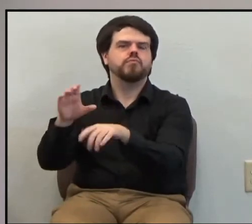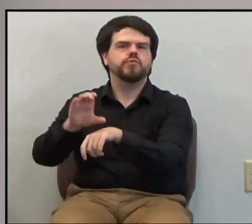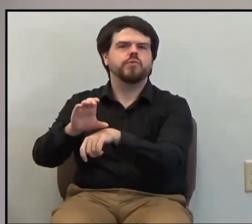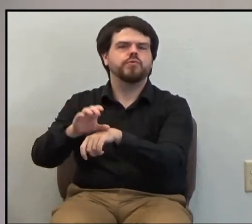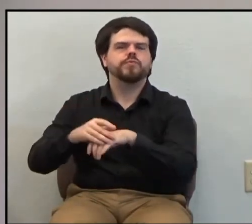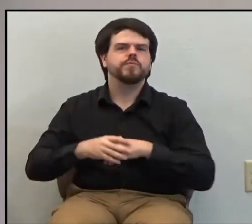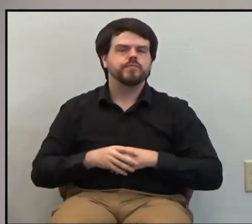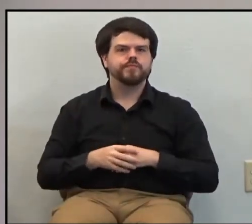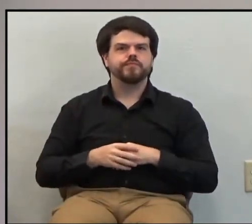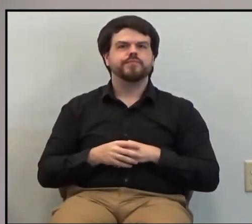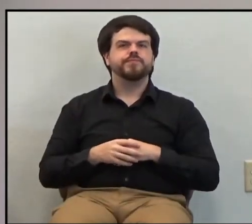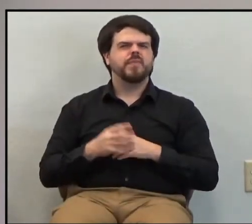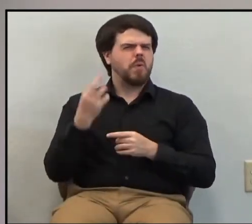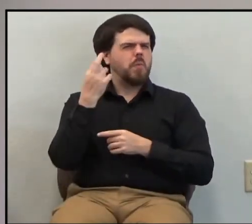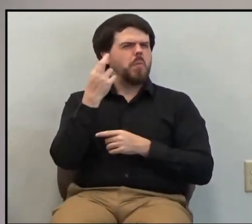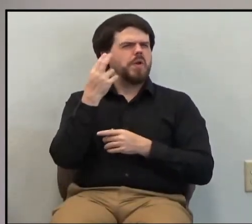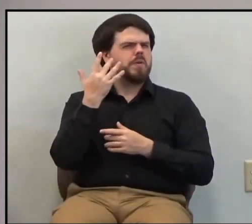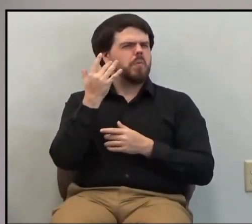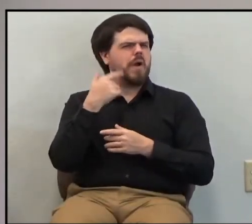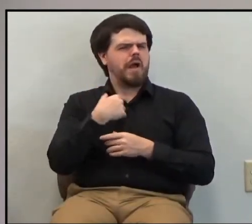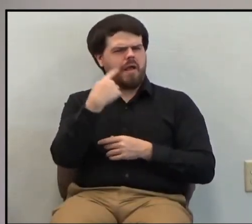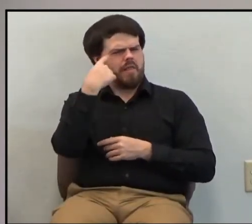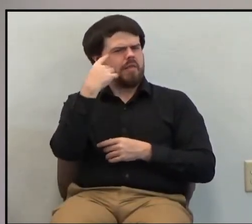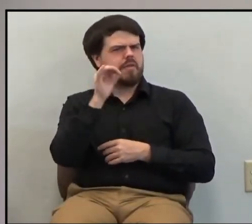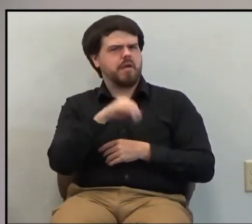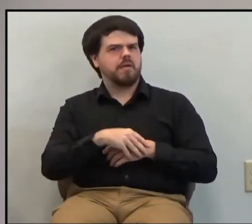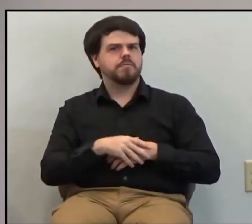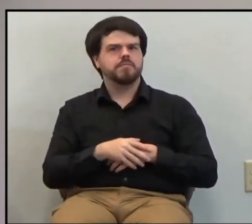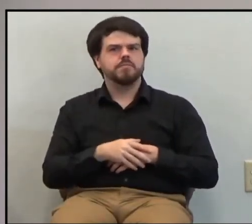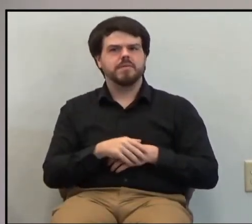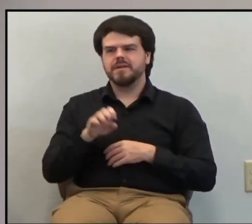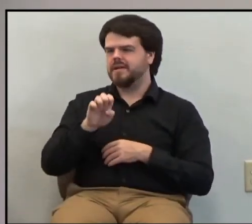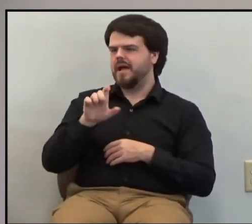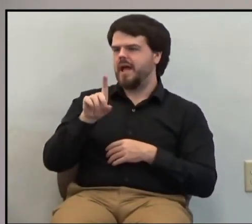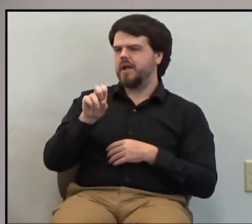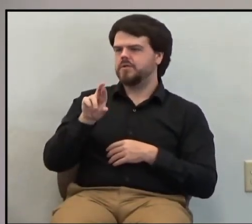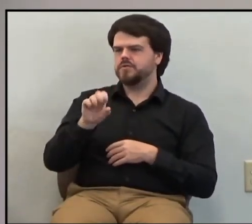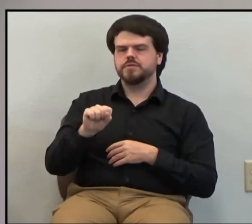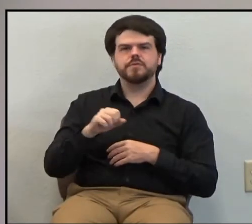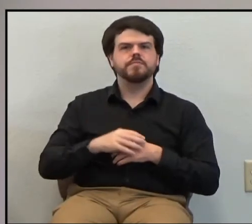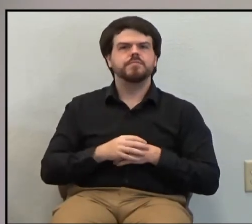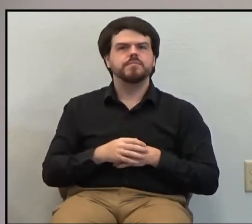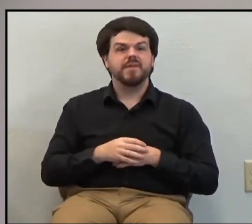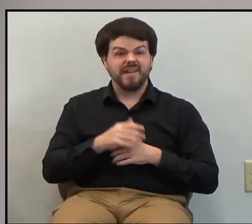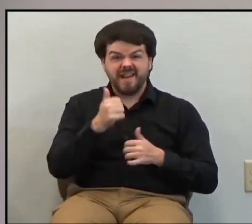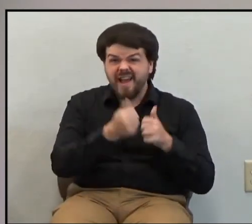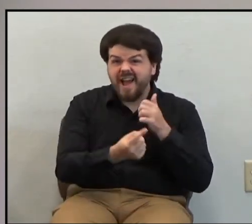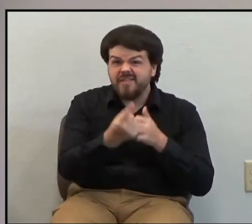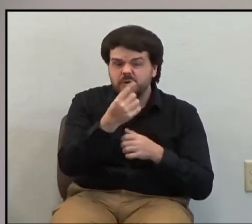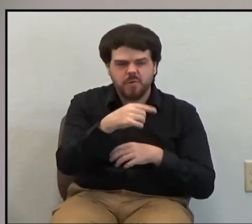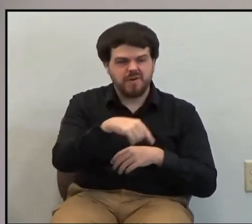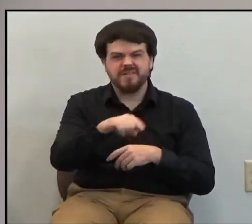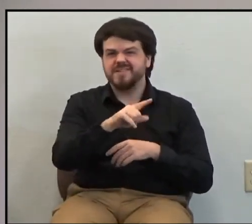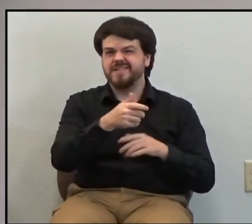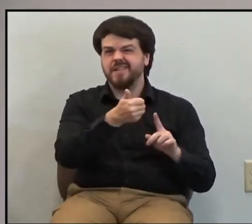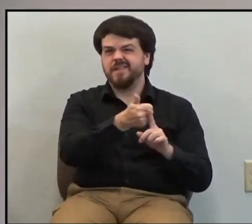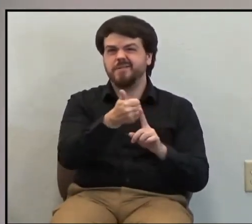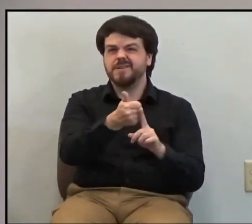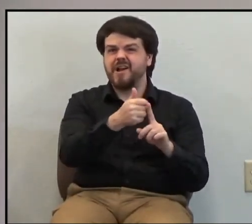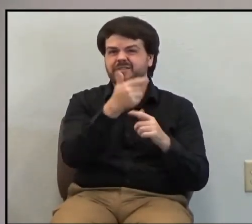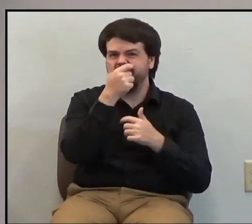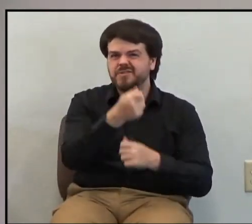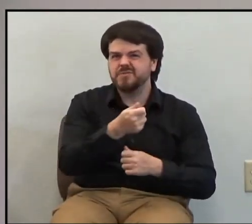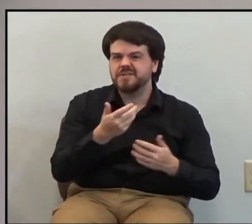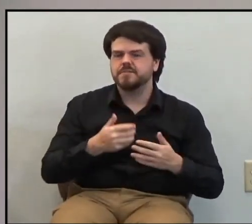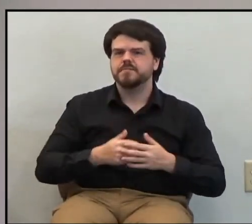Now, the reason I say this is why I believe he had elders in mind. Again, when he says everyone has their own interests, well,